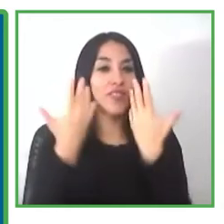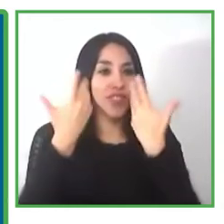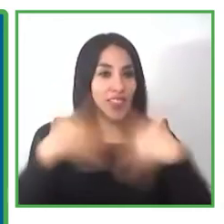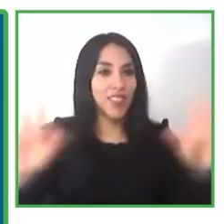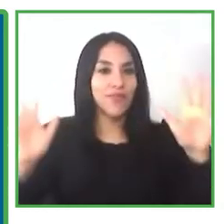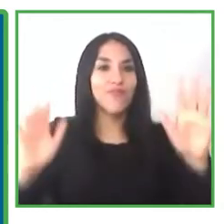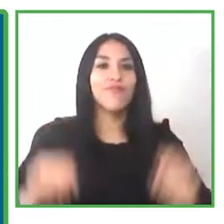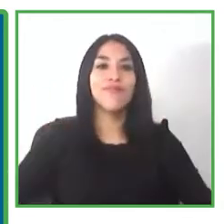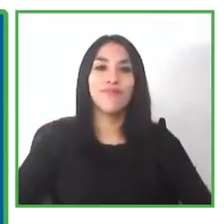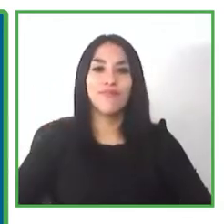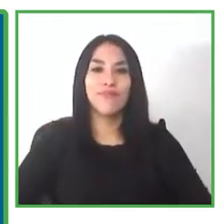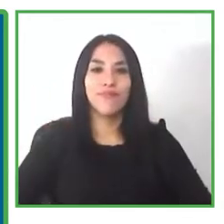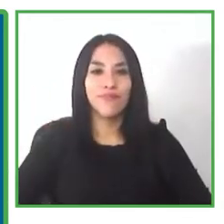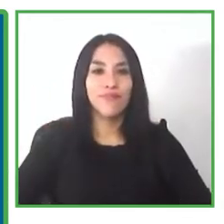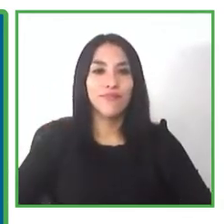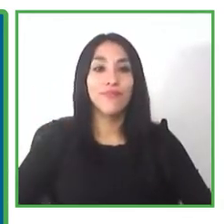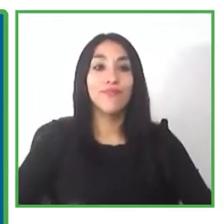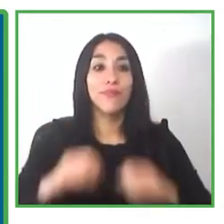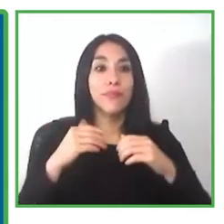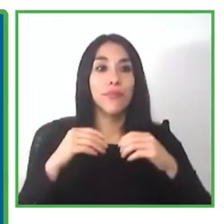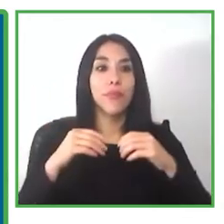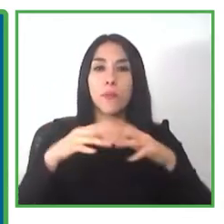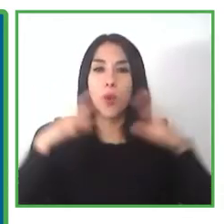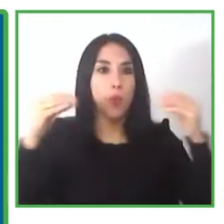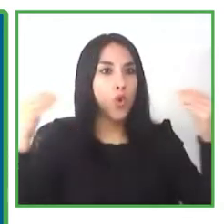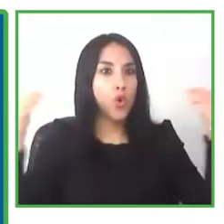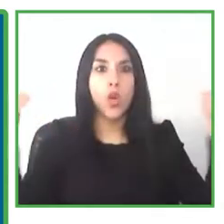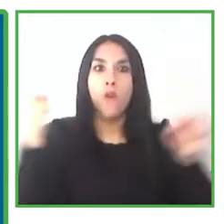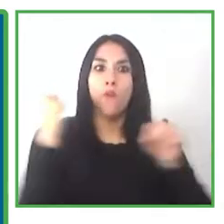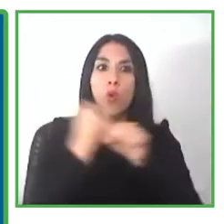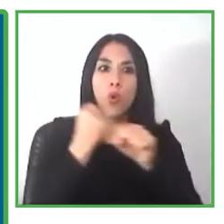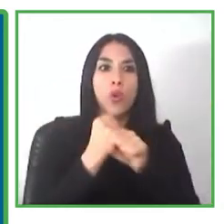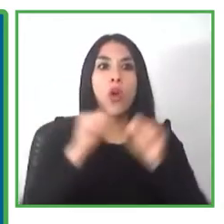employment can also be an entry point for autonomy